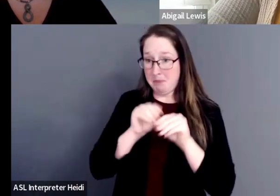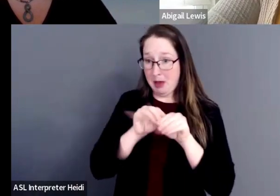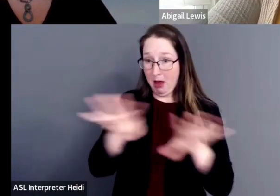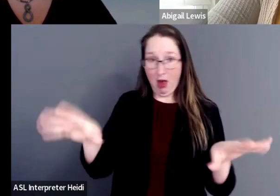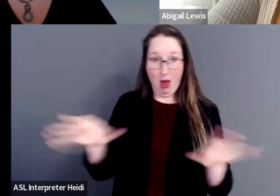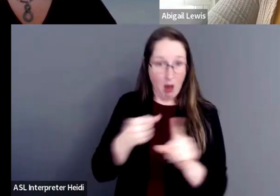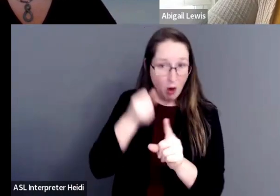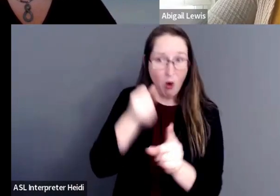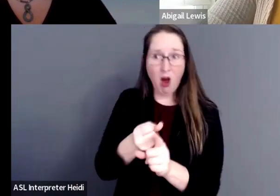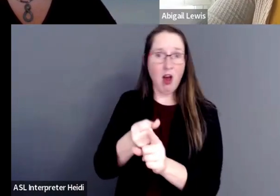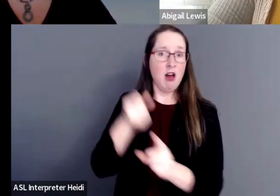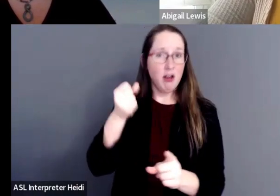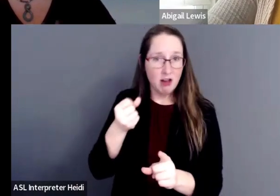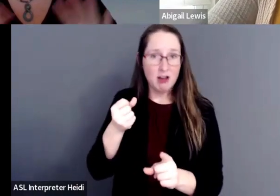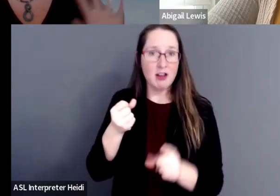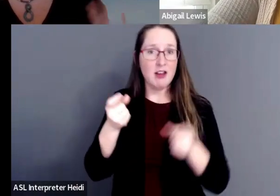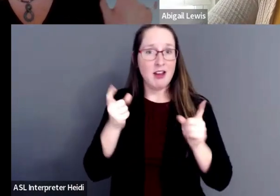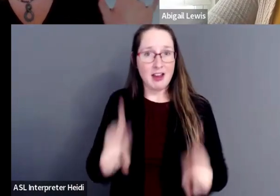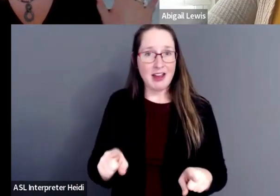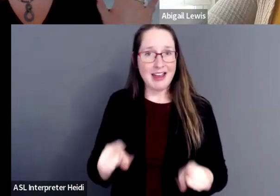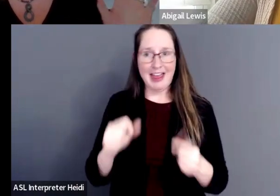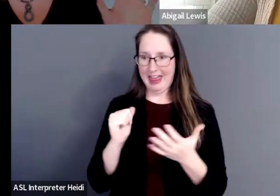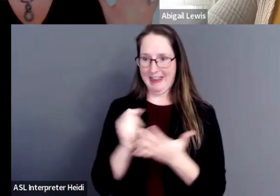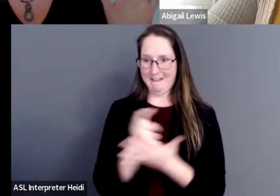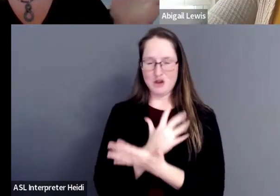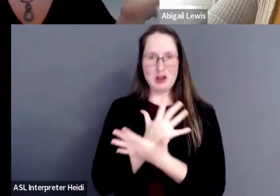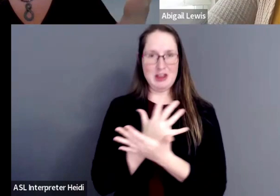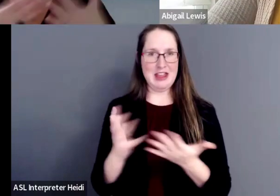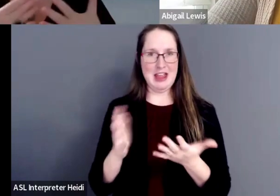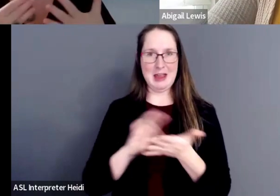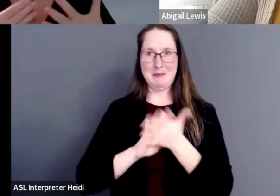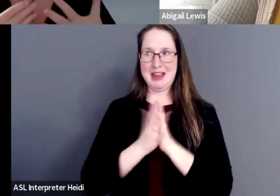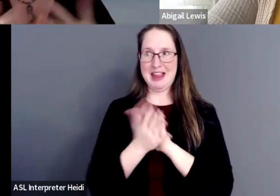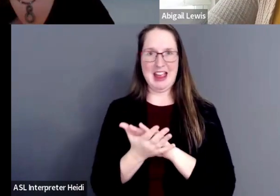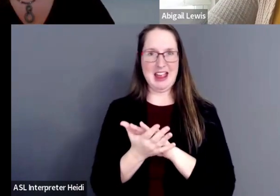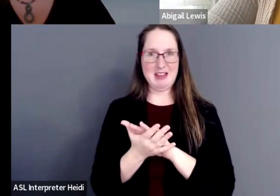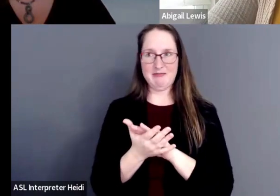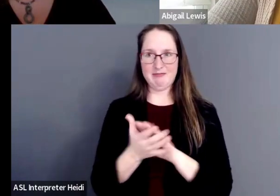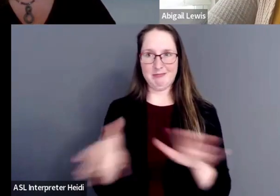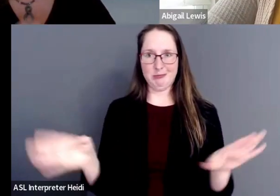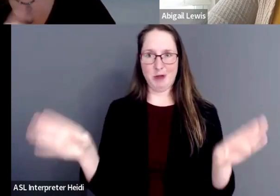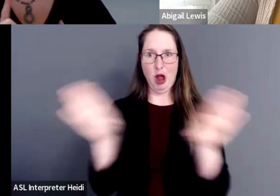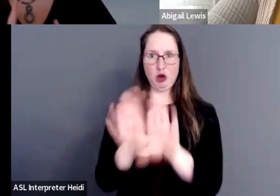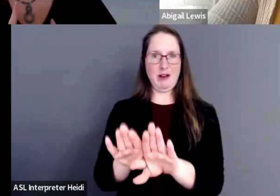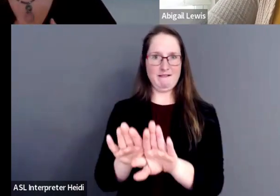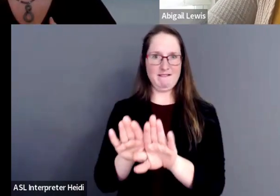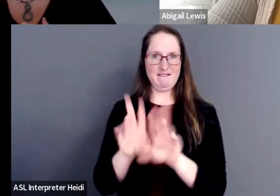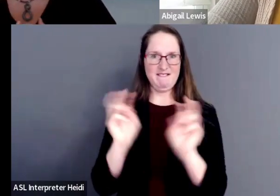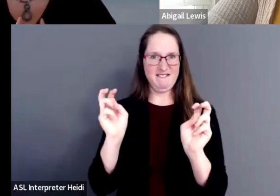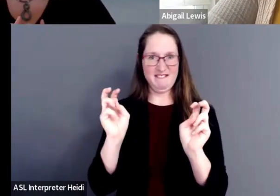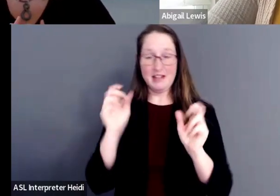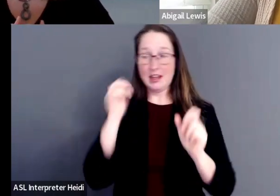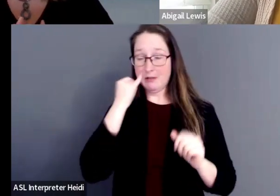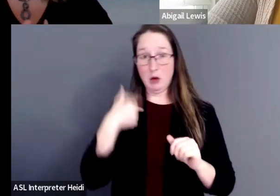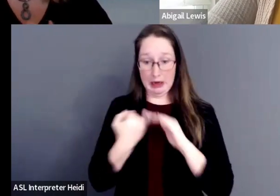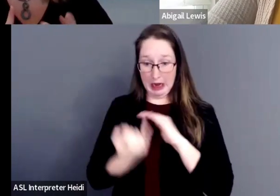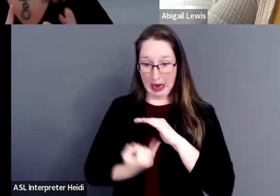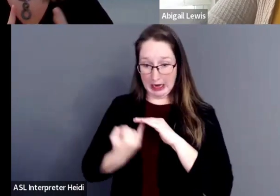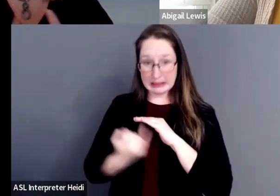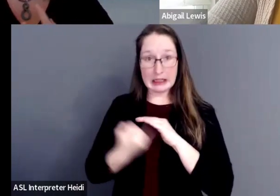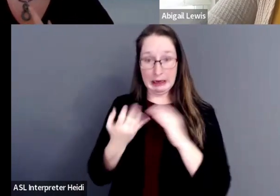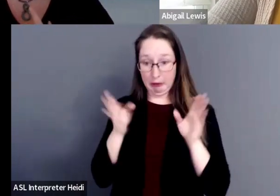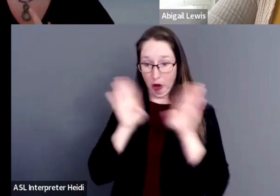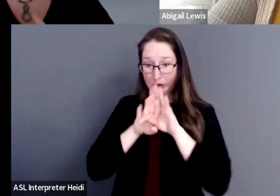and everything became closed off, so whether we were isolated in our